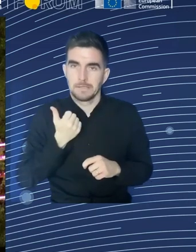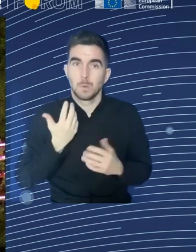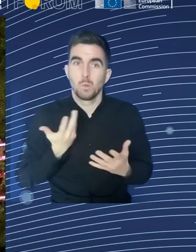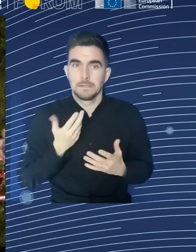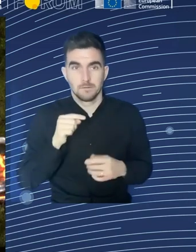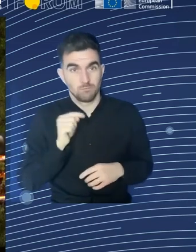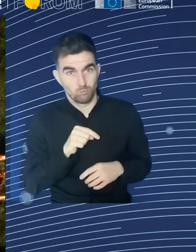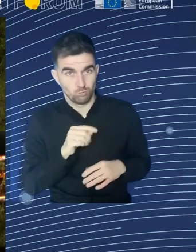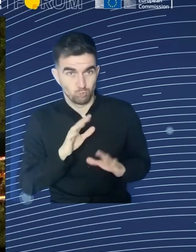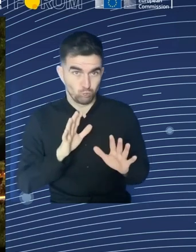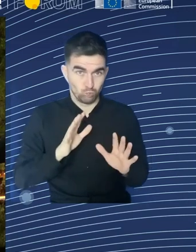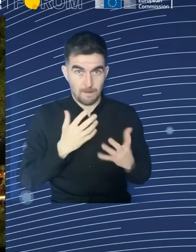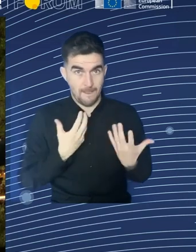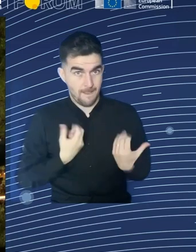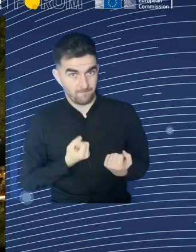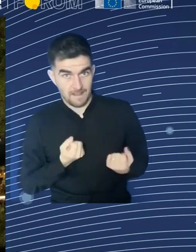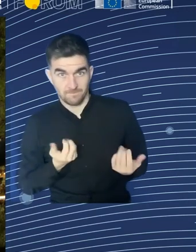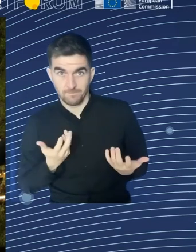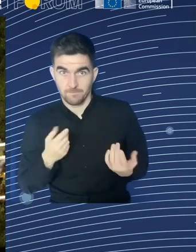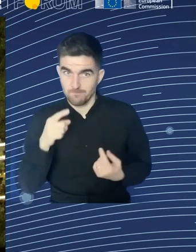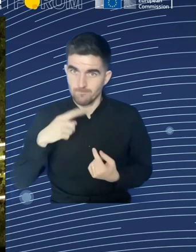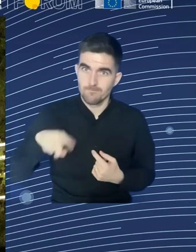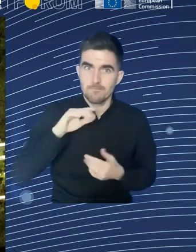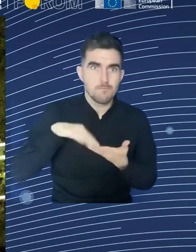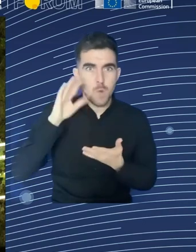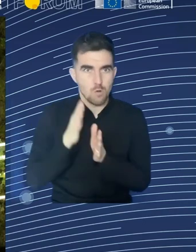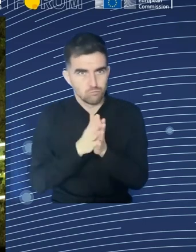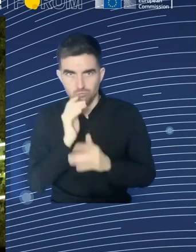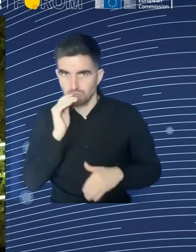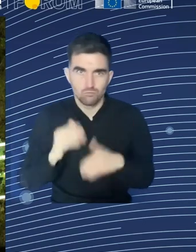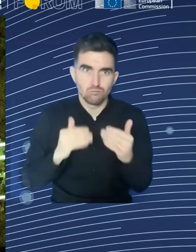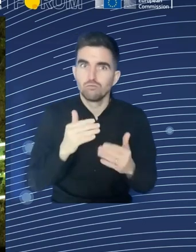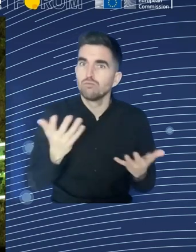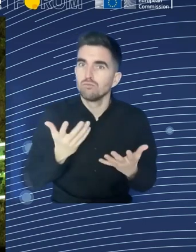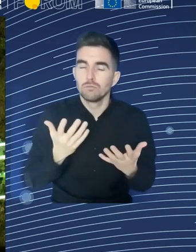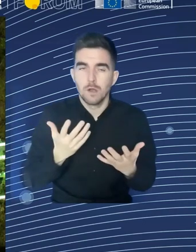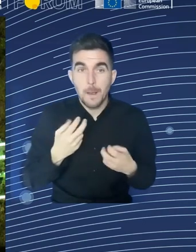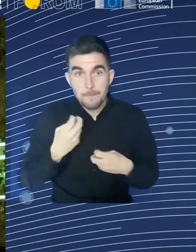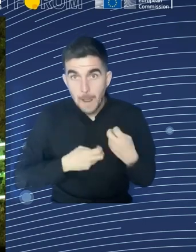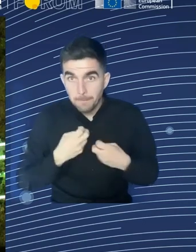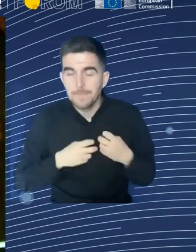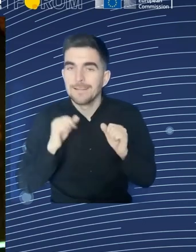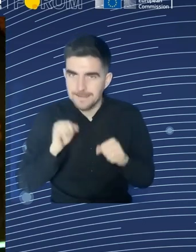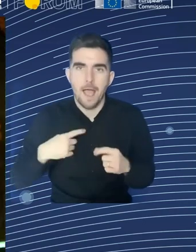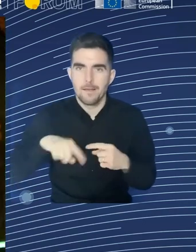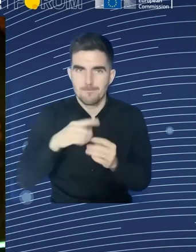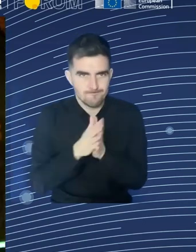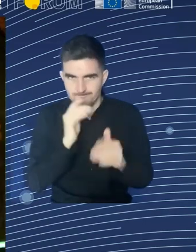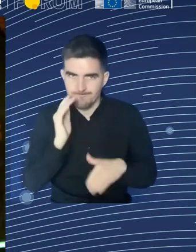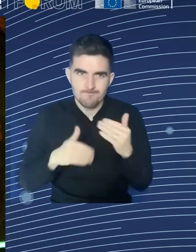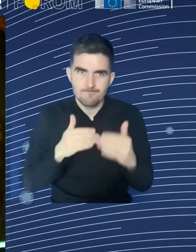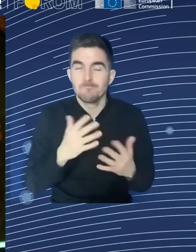it is really truly healthy in the long term, especially when it comes to social impact